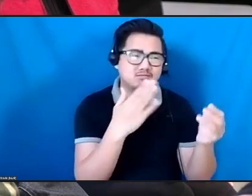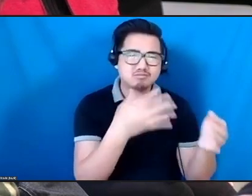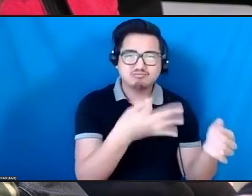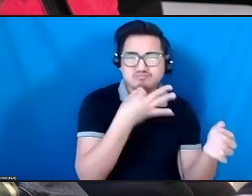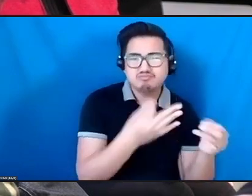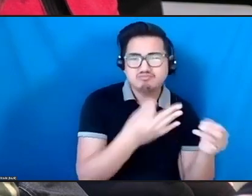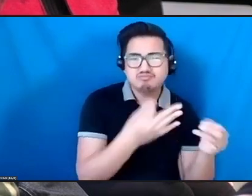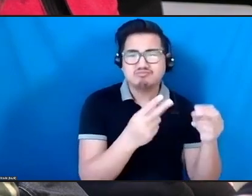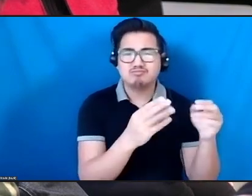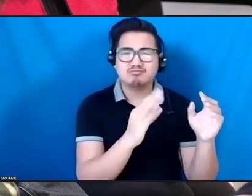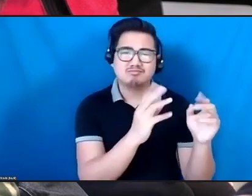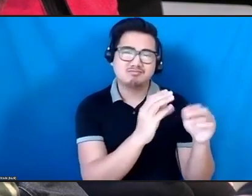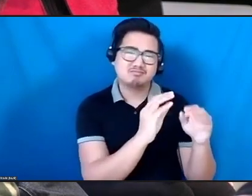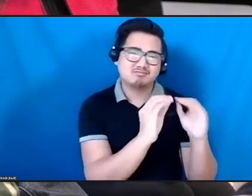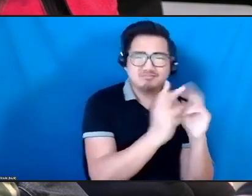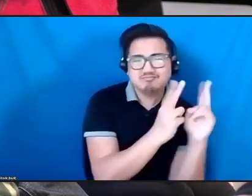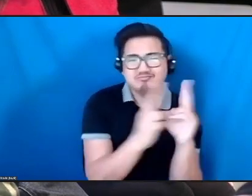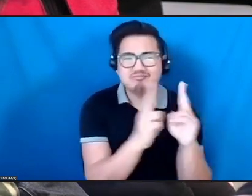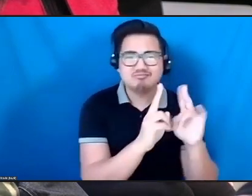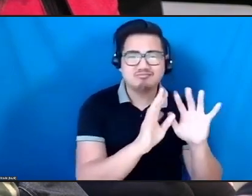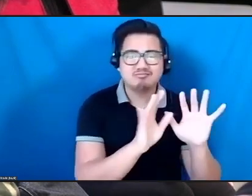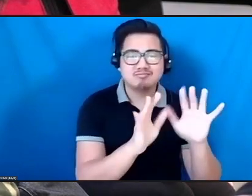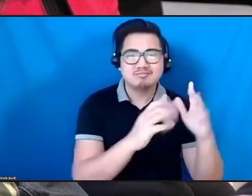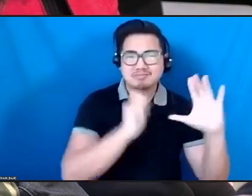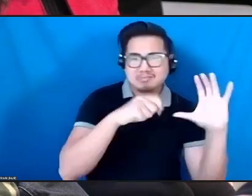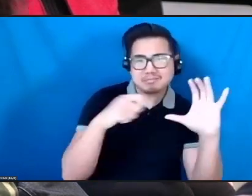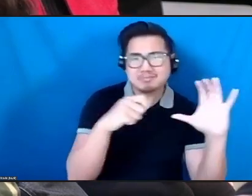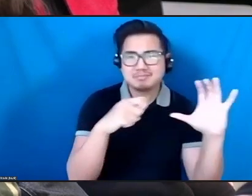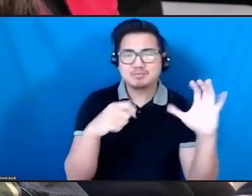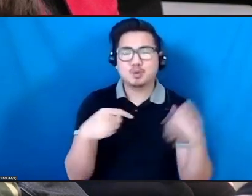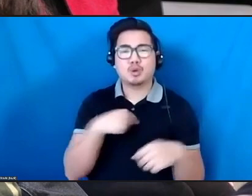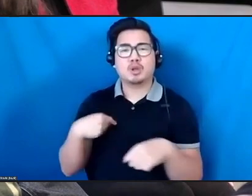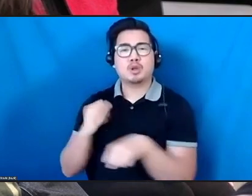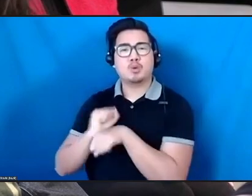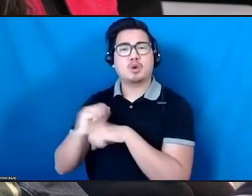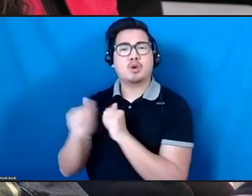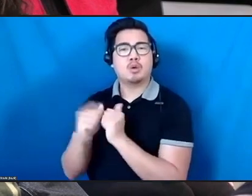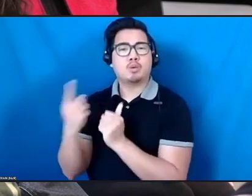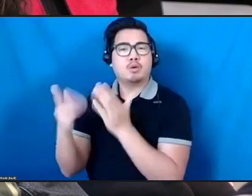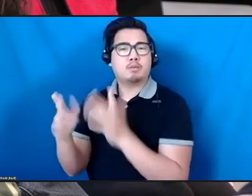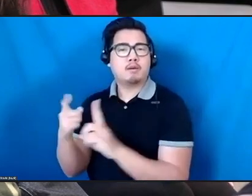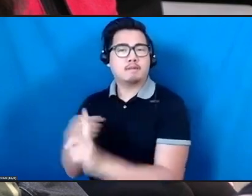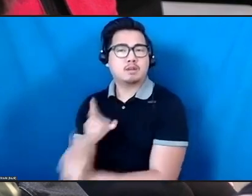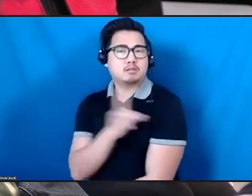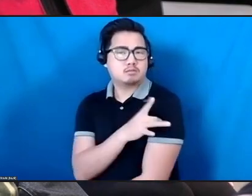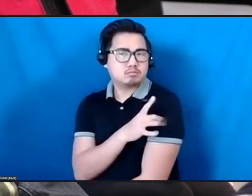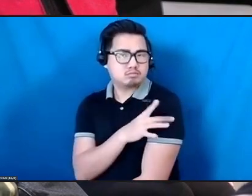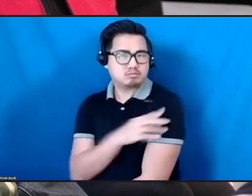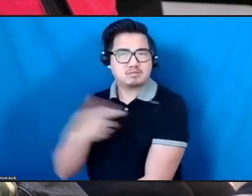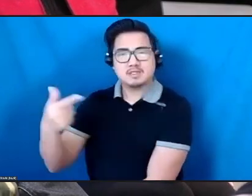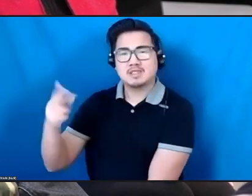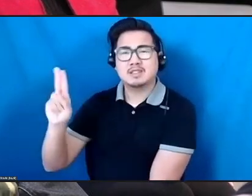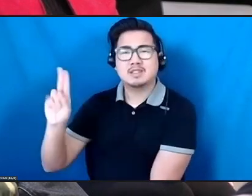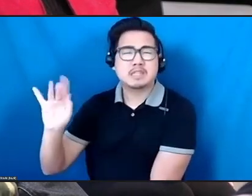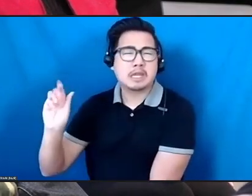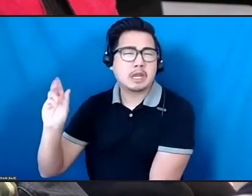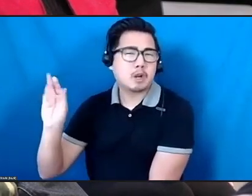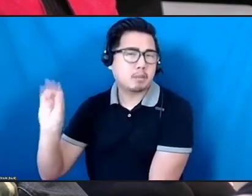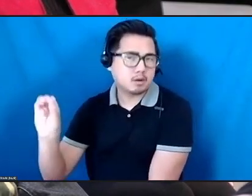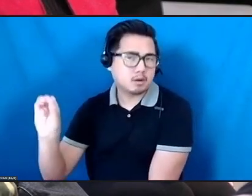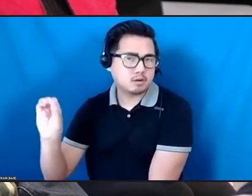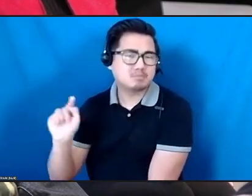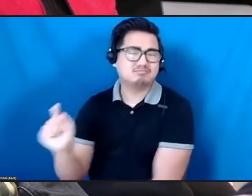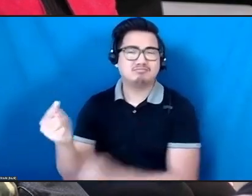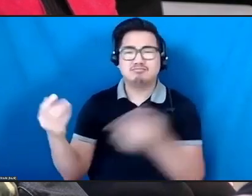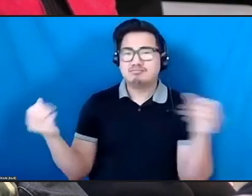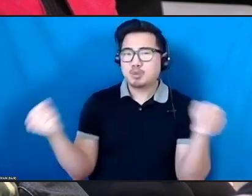Chilean artist Guillermo Calderón who had a project that was to come to where we were and made a